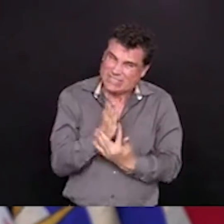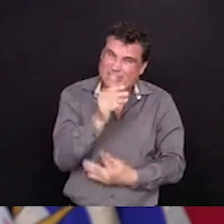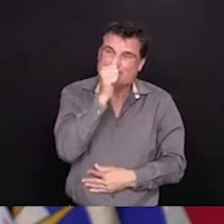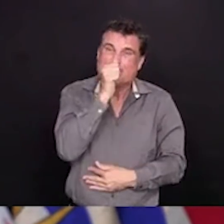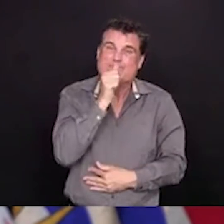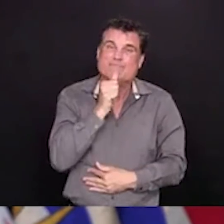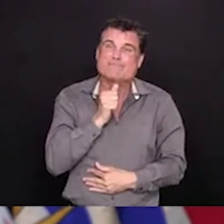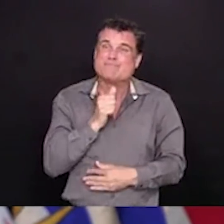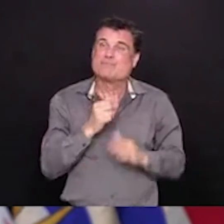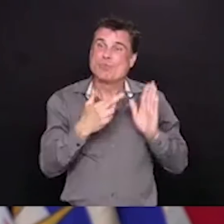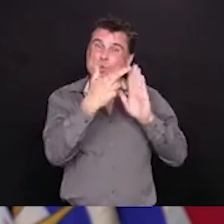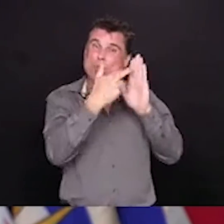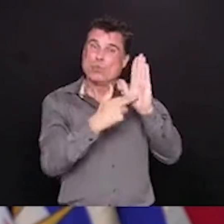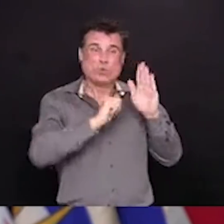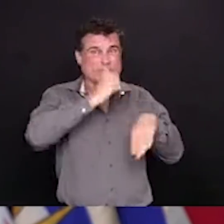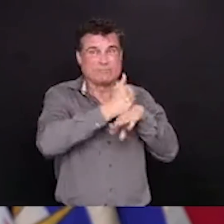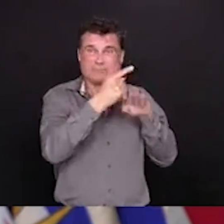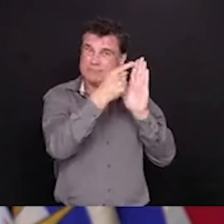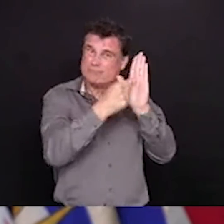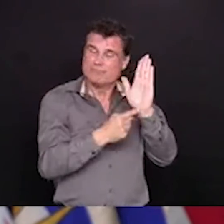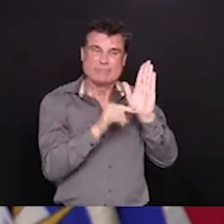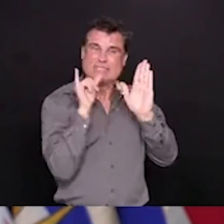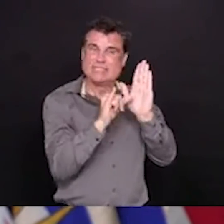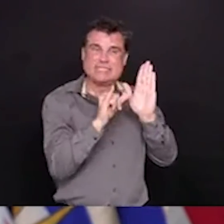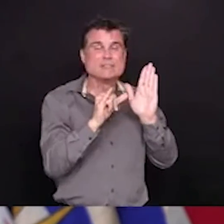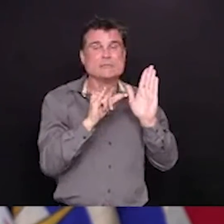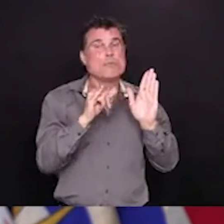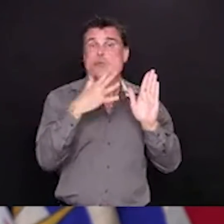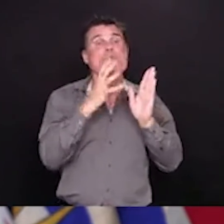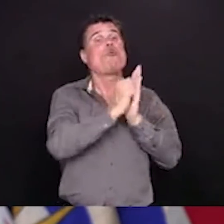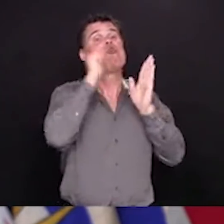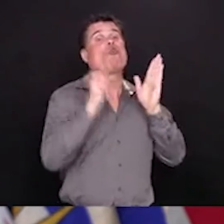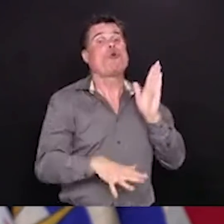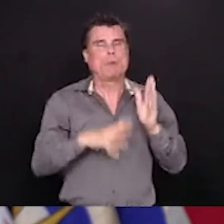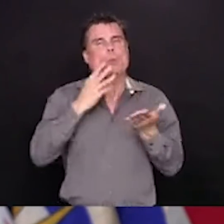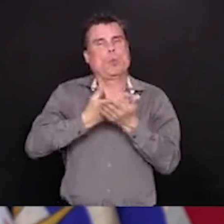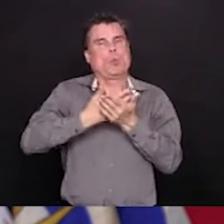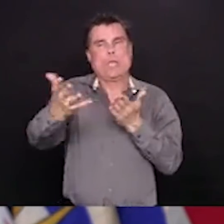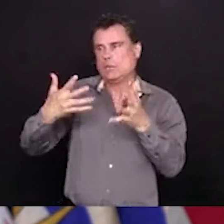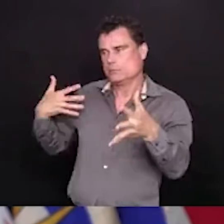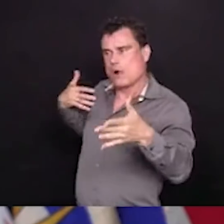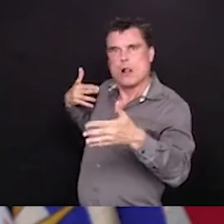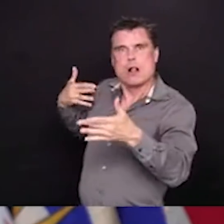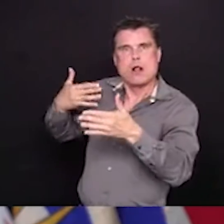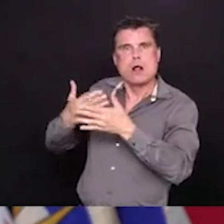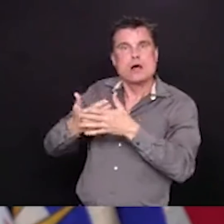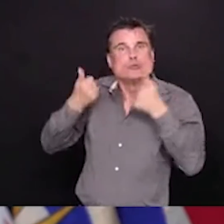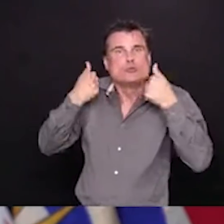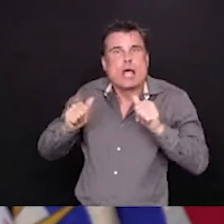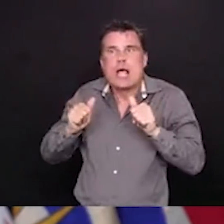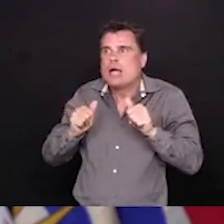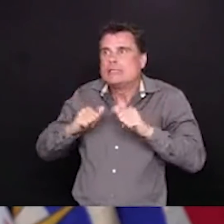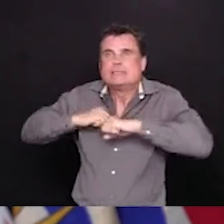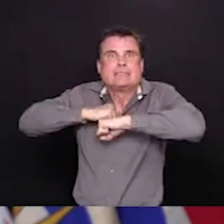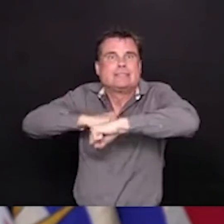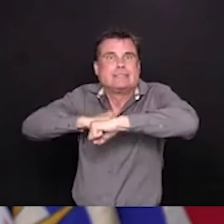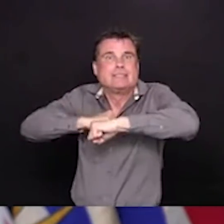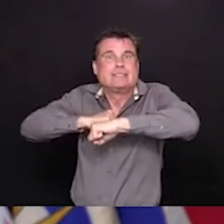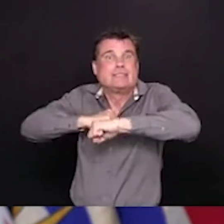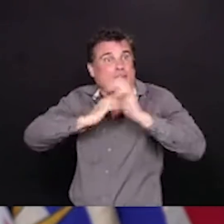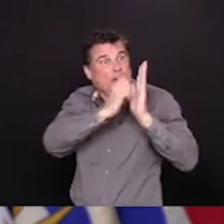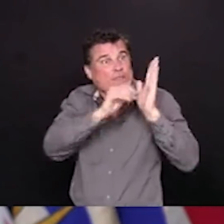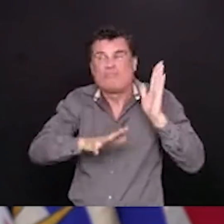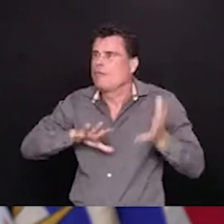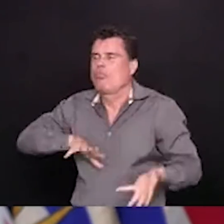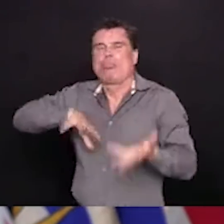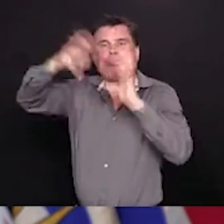thank everybody for what you have been doing and what we will continue to do together. And to remind you to be kind and when doing this,